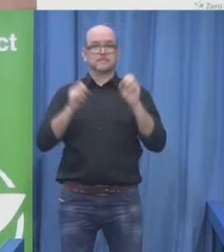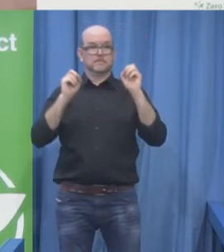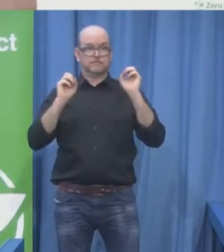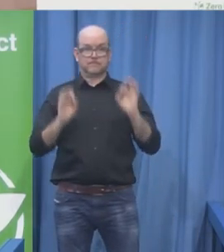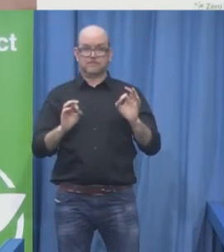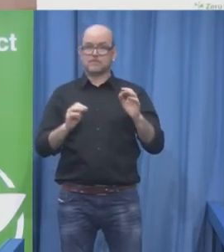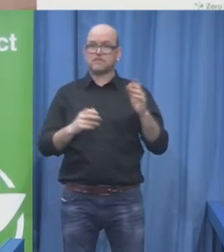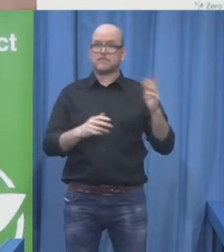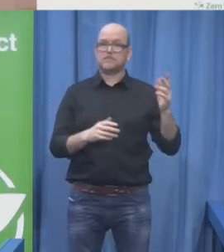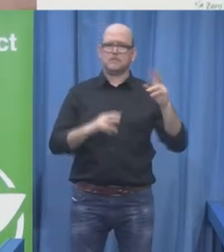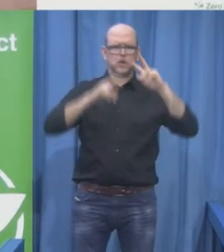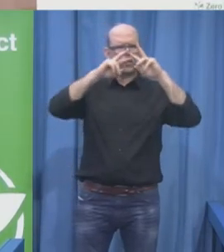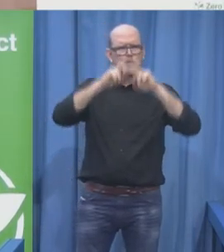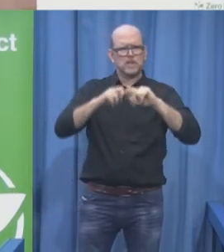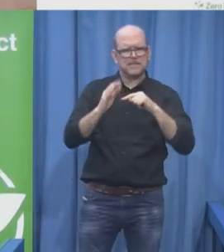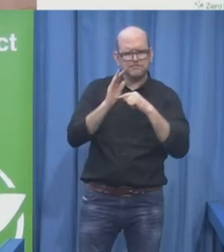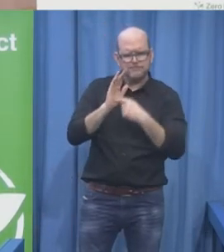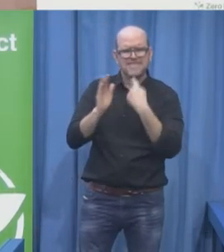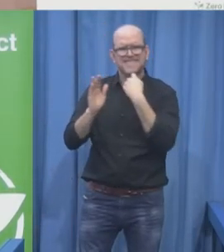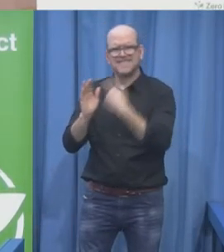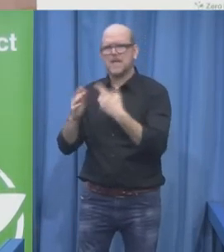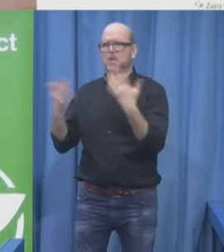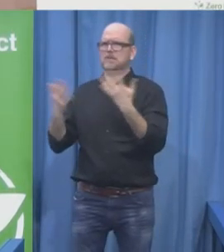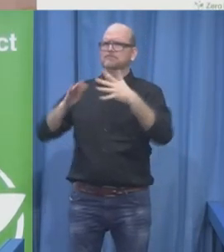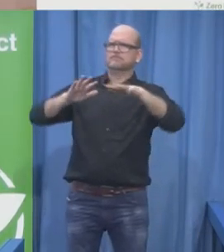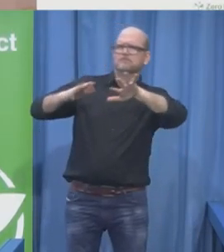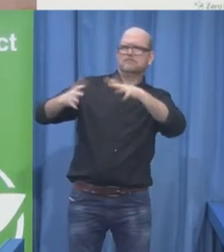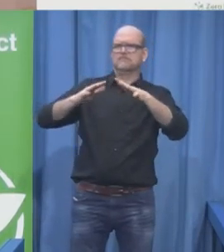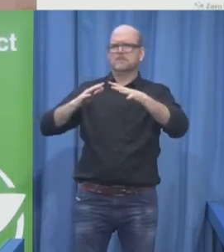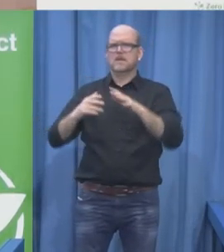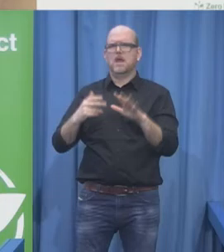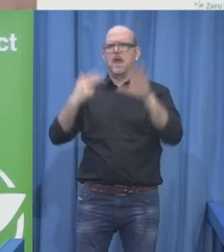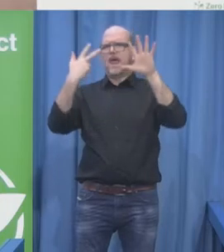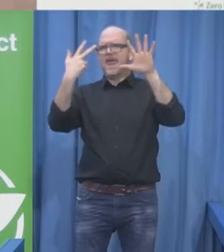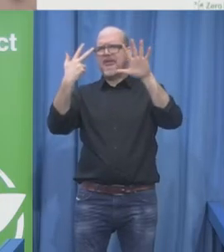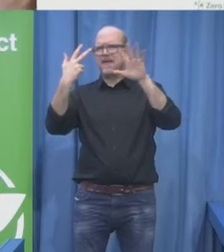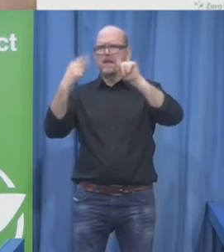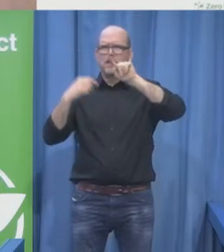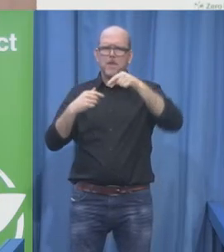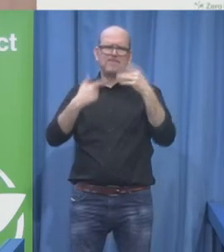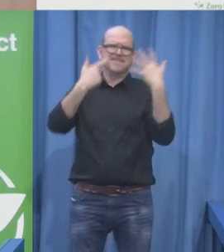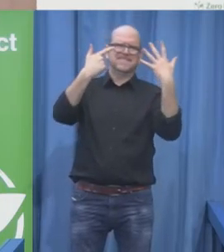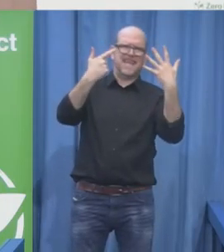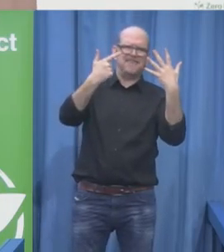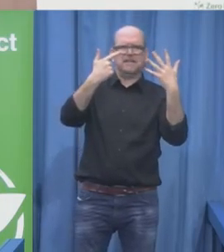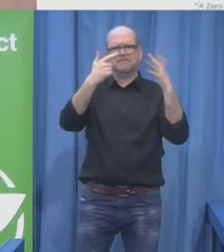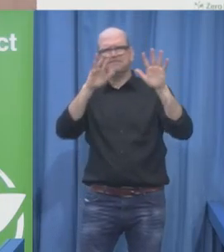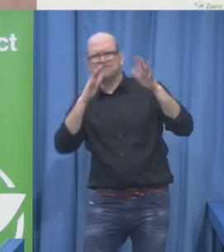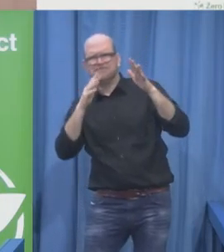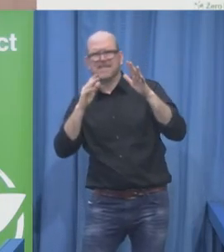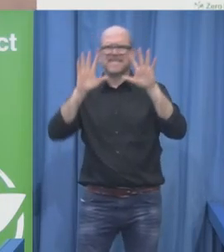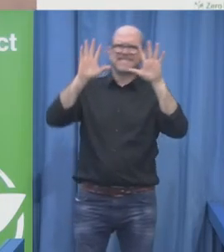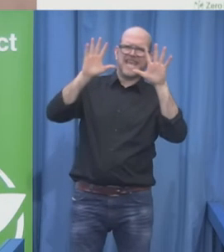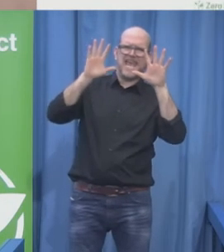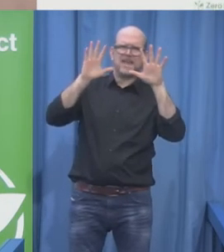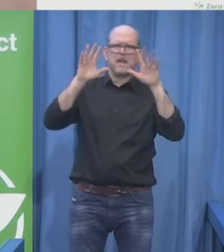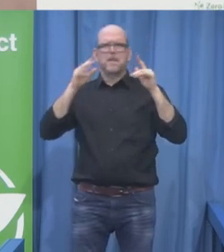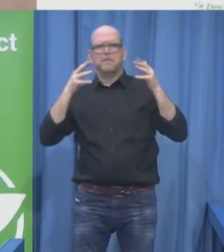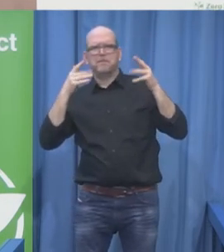8.8 and 7.7% in the year 2008. So what can we do?